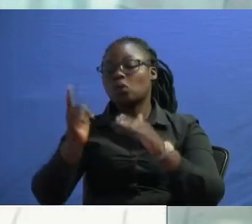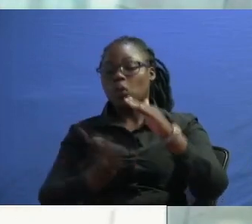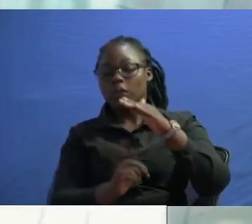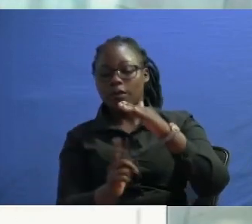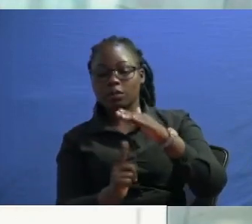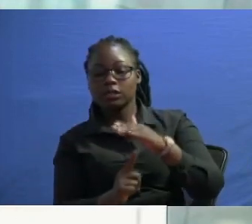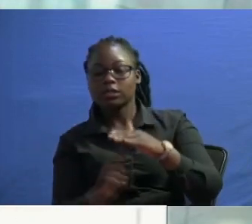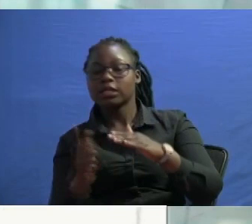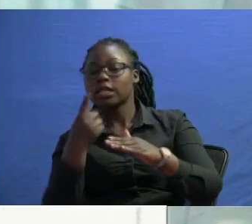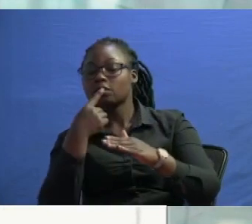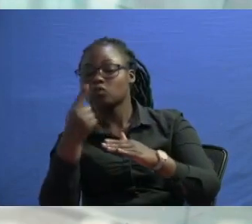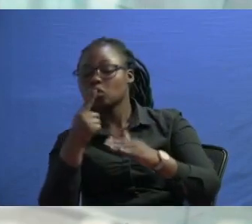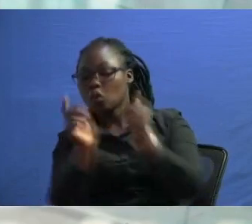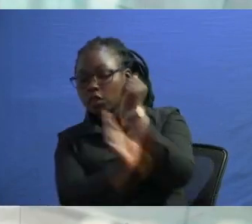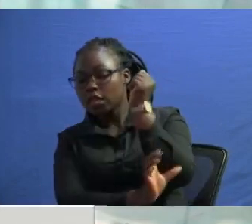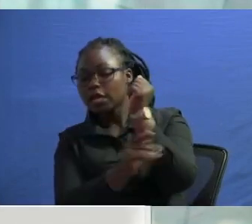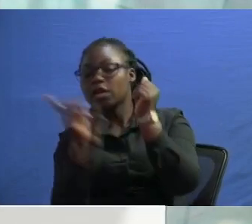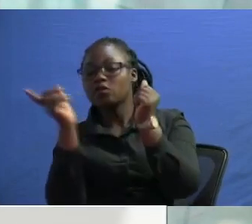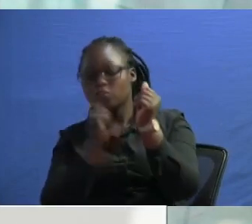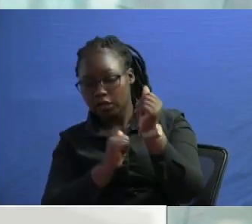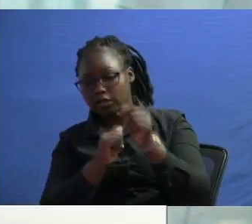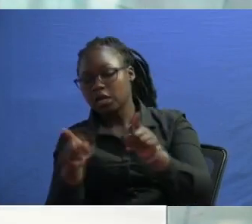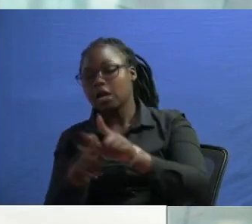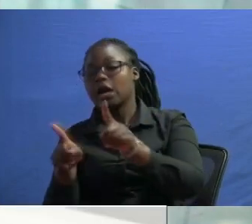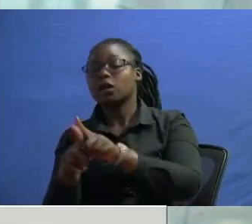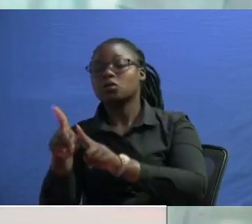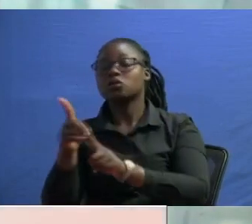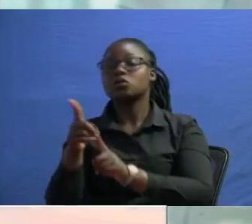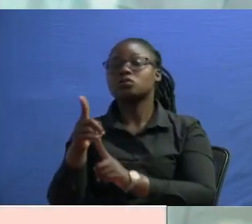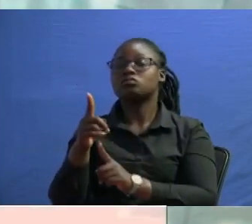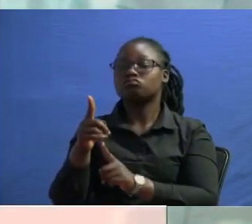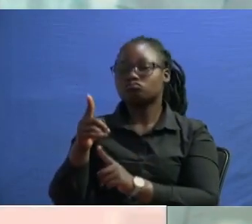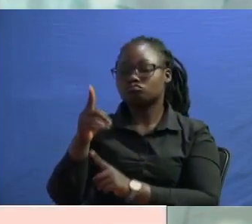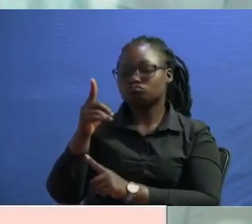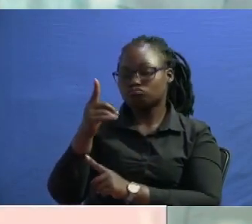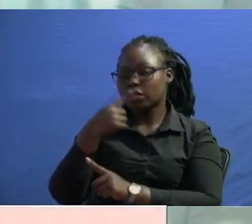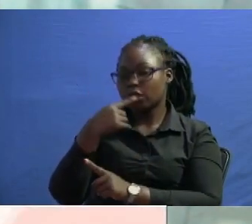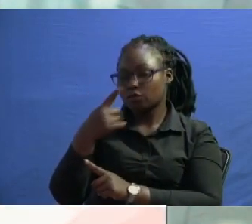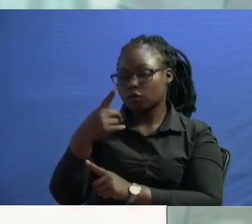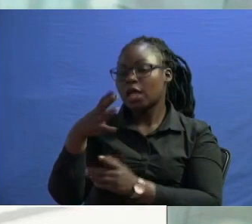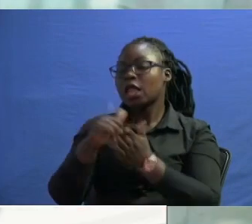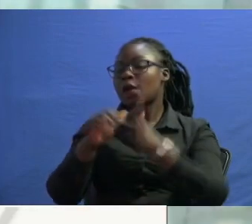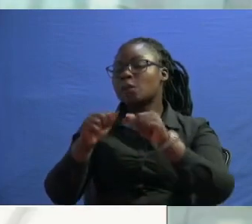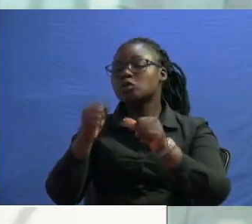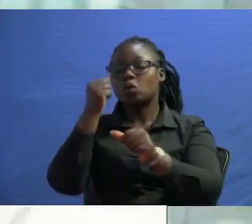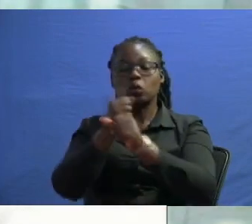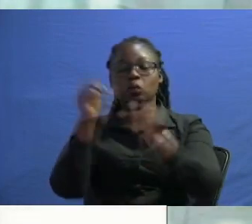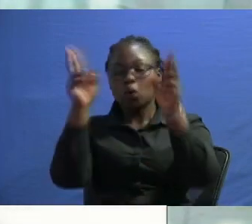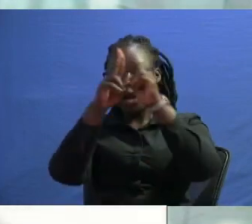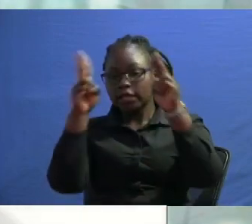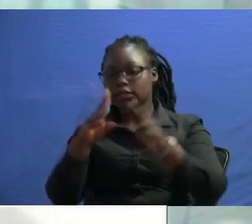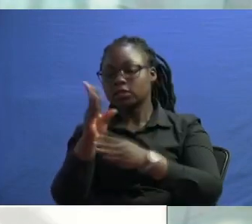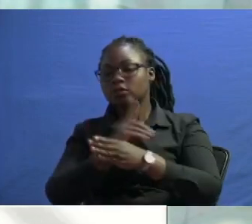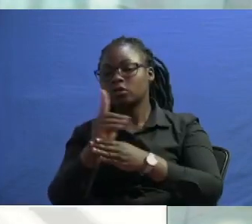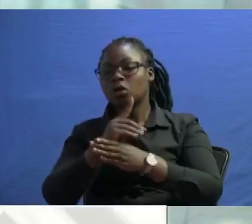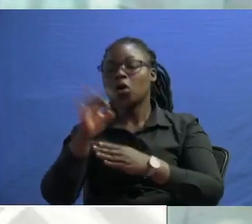updated the country and they have notified the country that we are going to carry out an international duty of